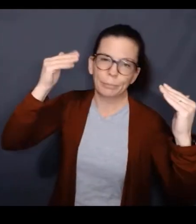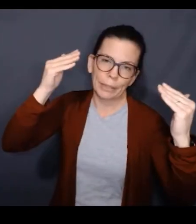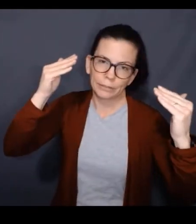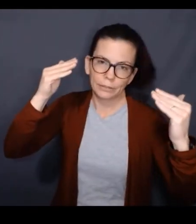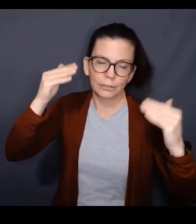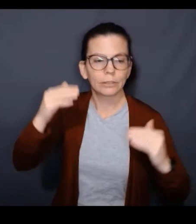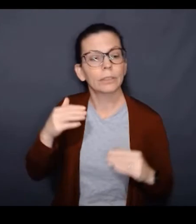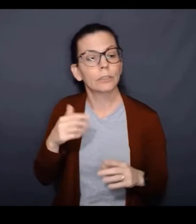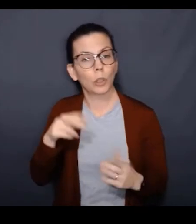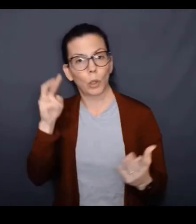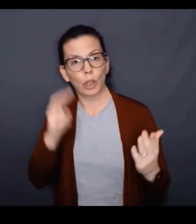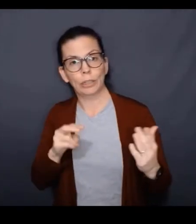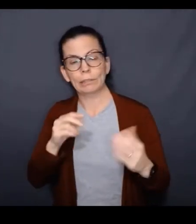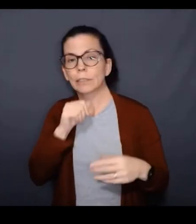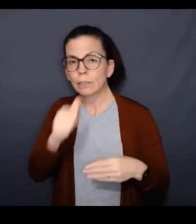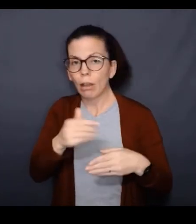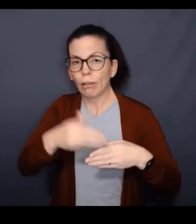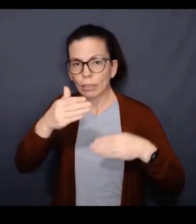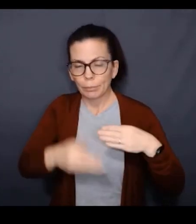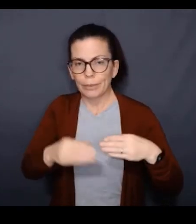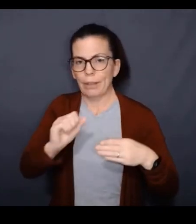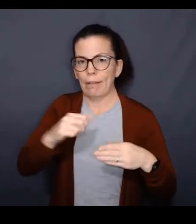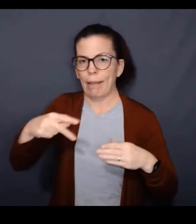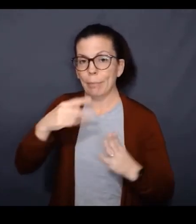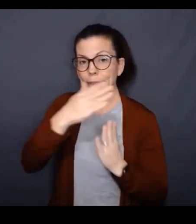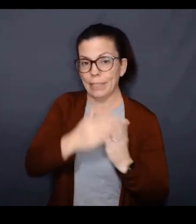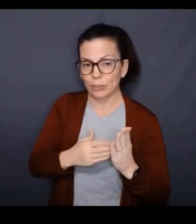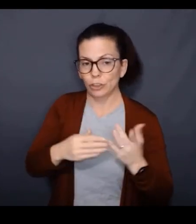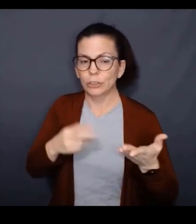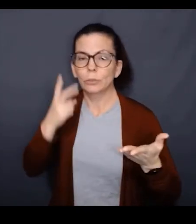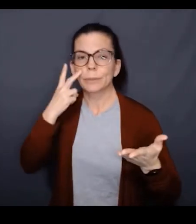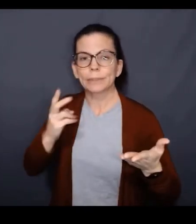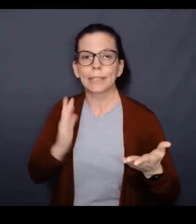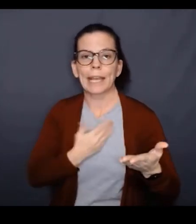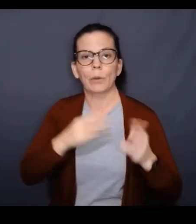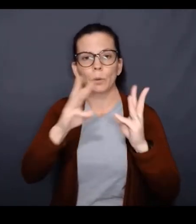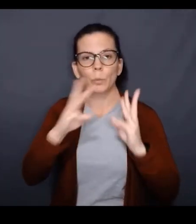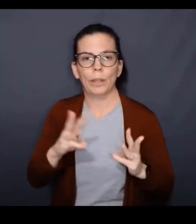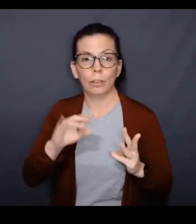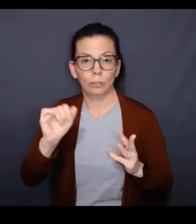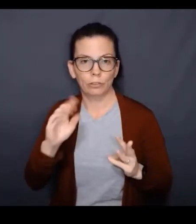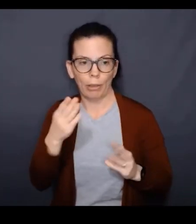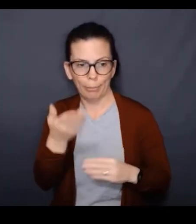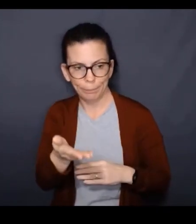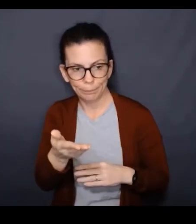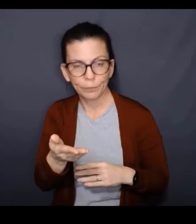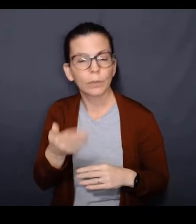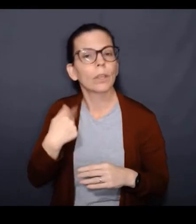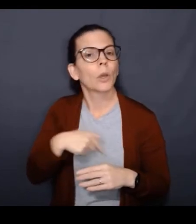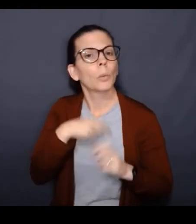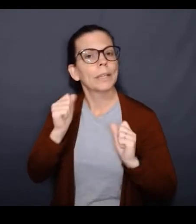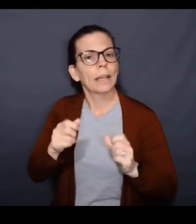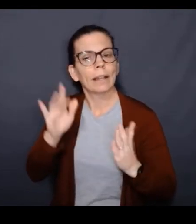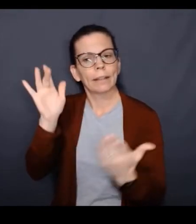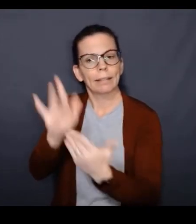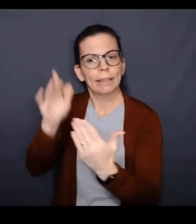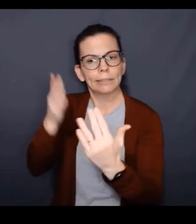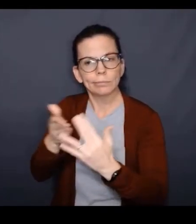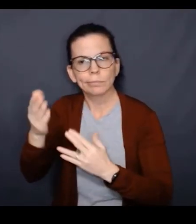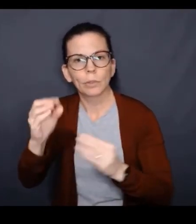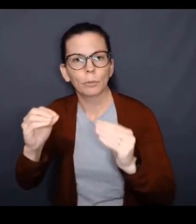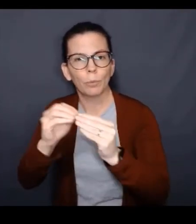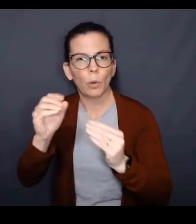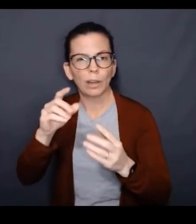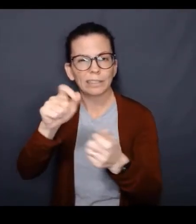completed applications, which is to be expected, so if we look at the incomplete application section, we can see our weather job right here.